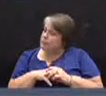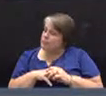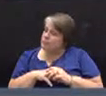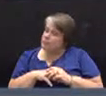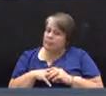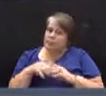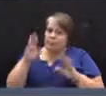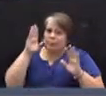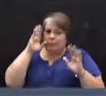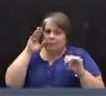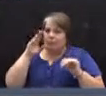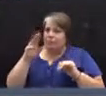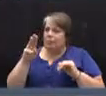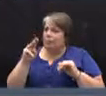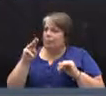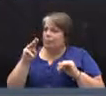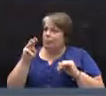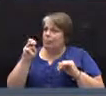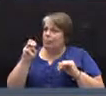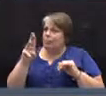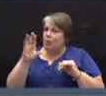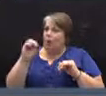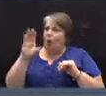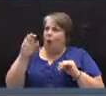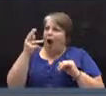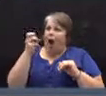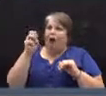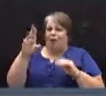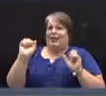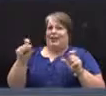I hope Mr. O'Connor can talk to the math answer.